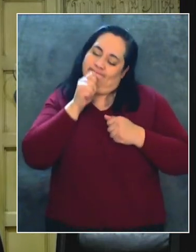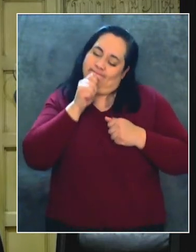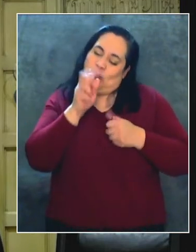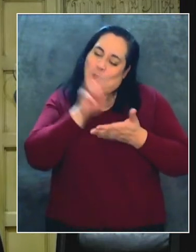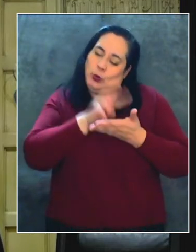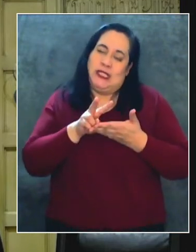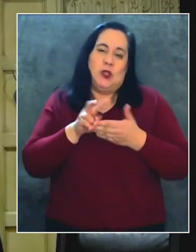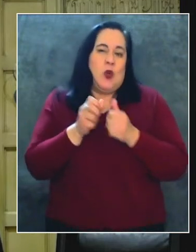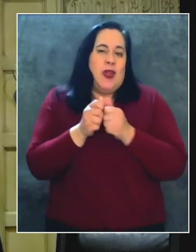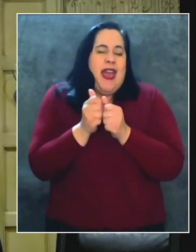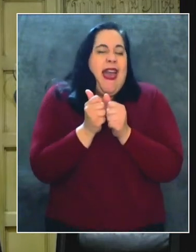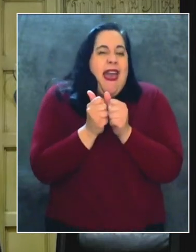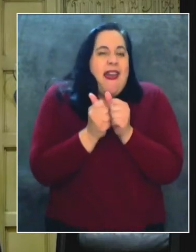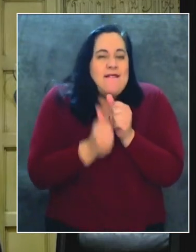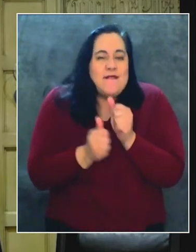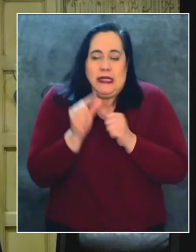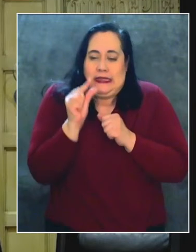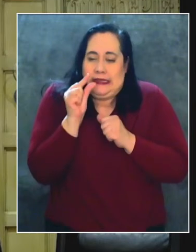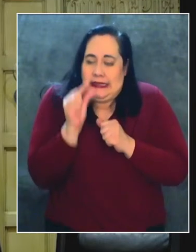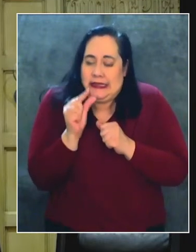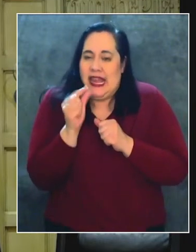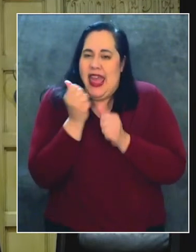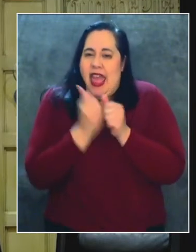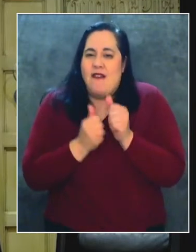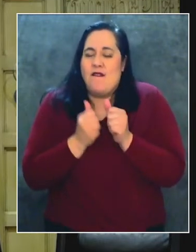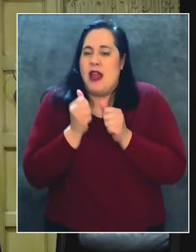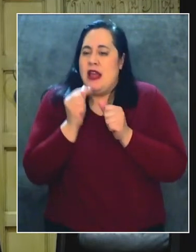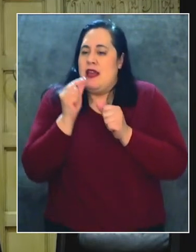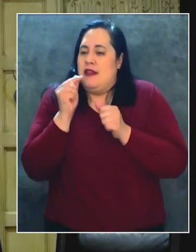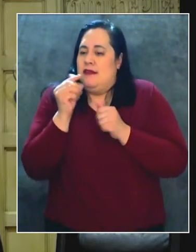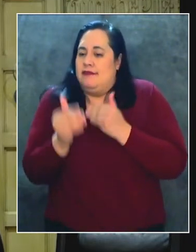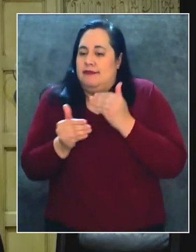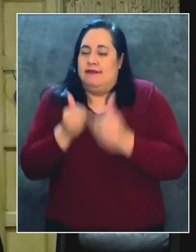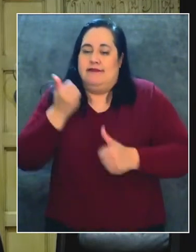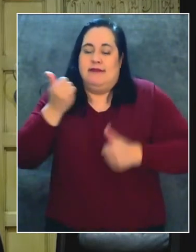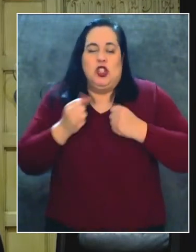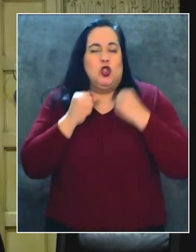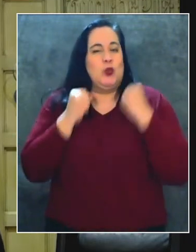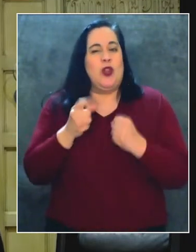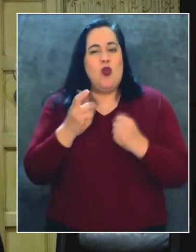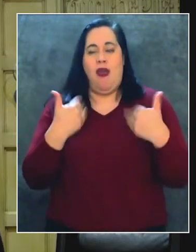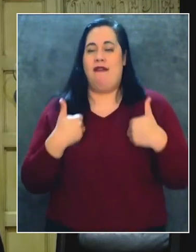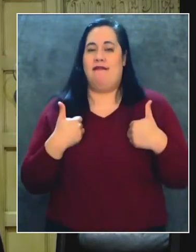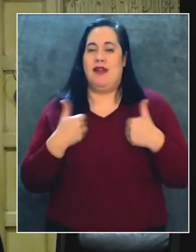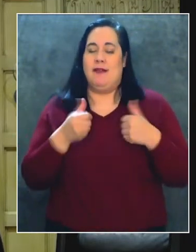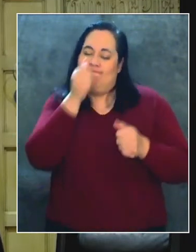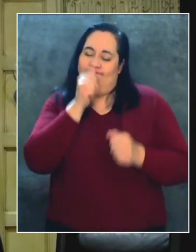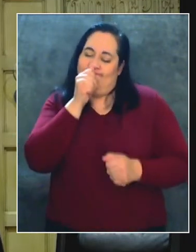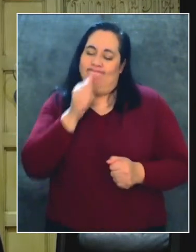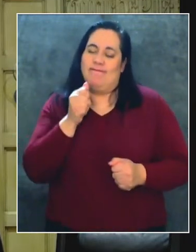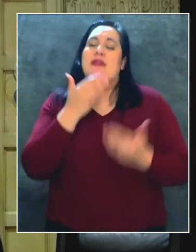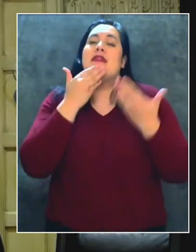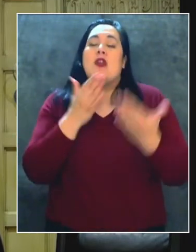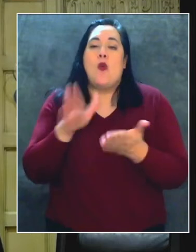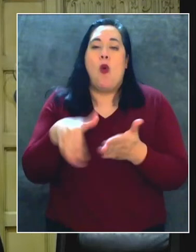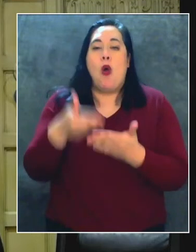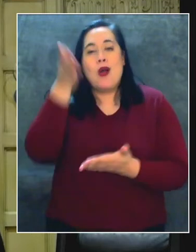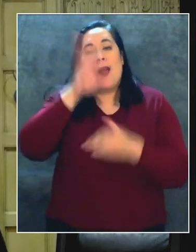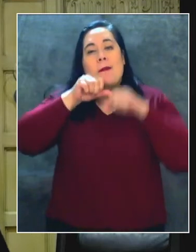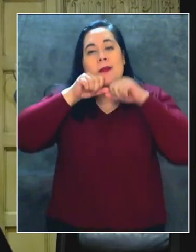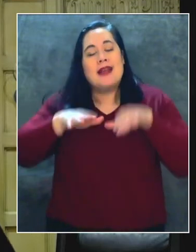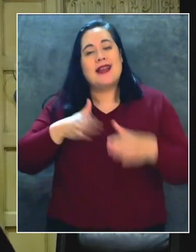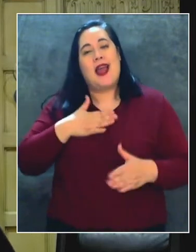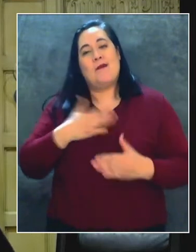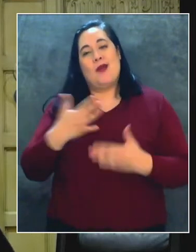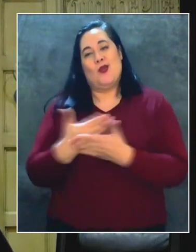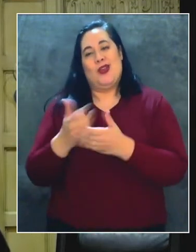every little inch, every little ounce, every little bit of strength that we have. Thank you all. God bless. That's a very happy